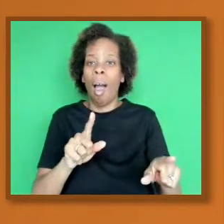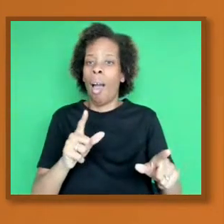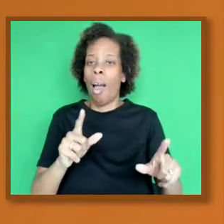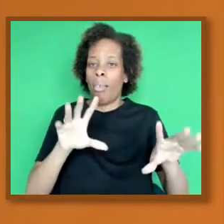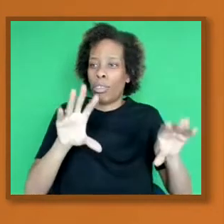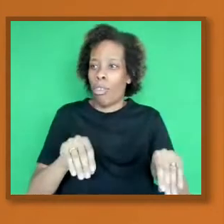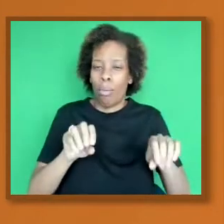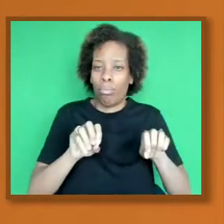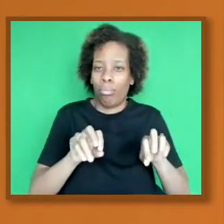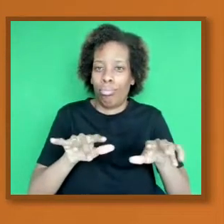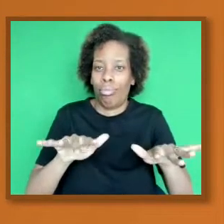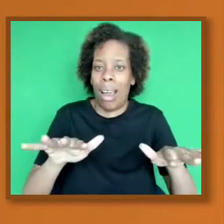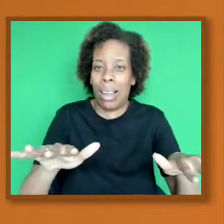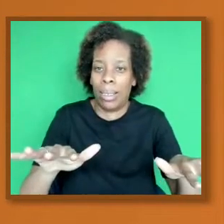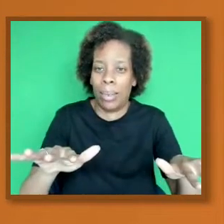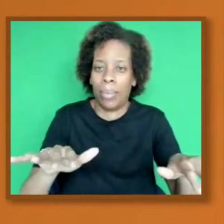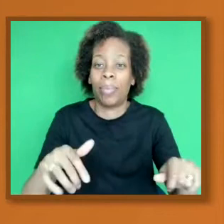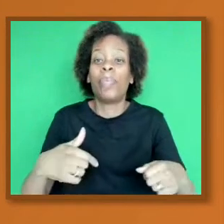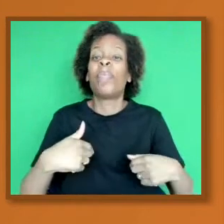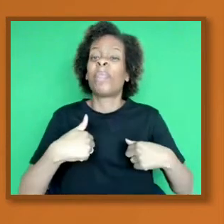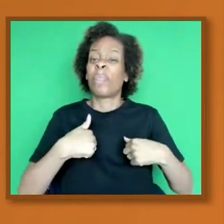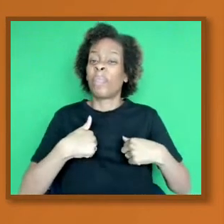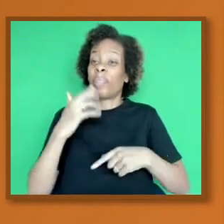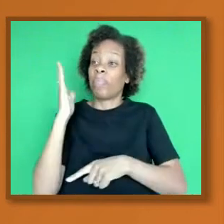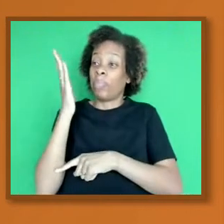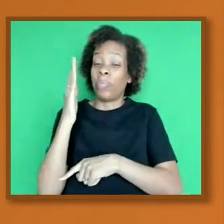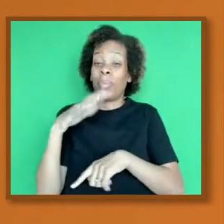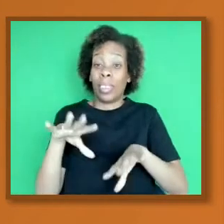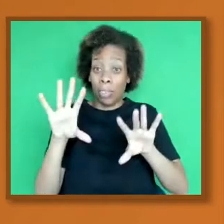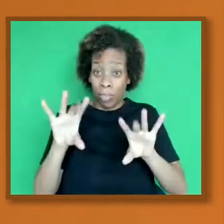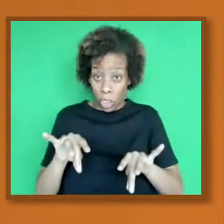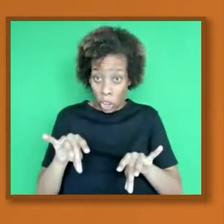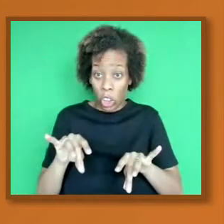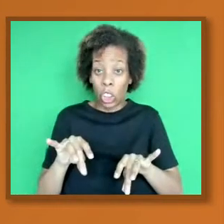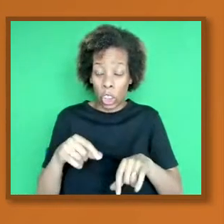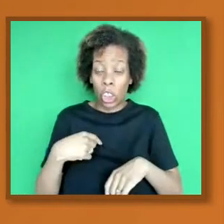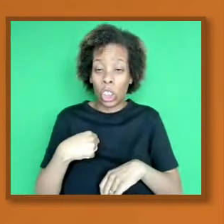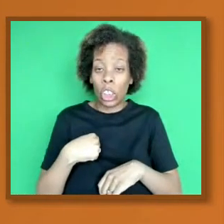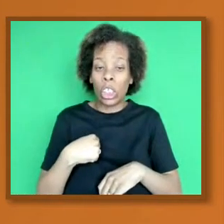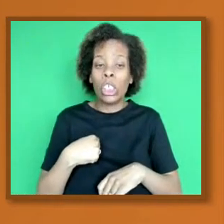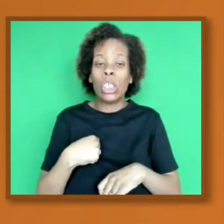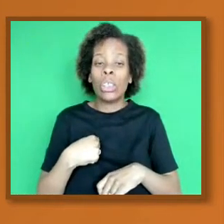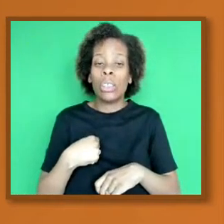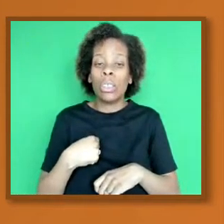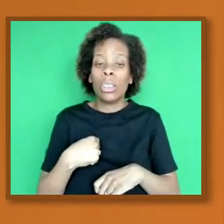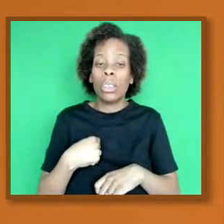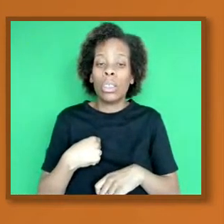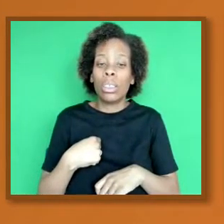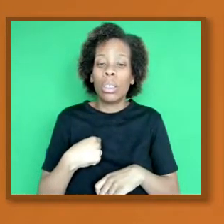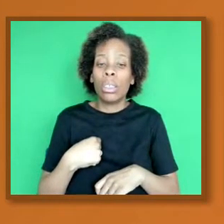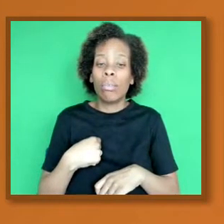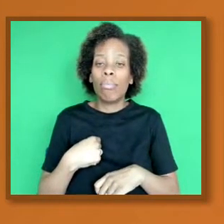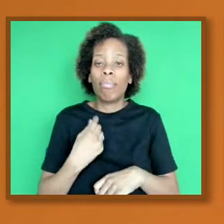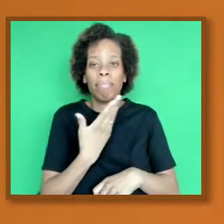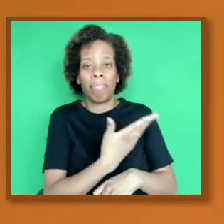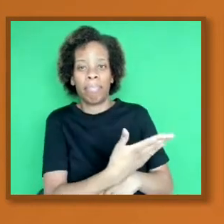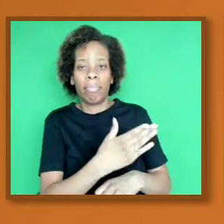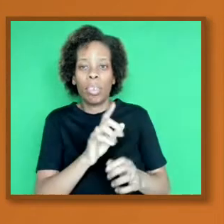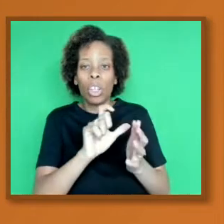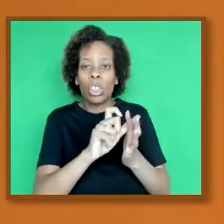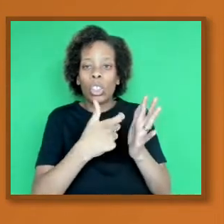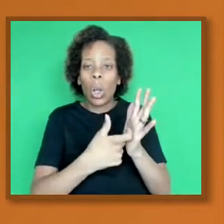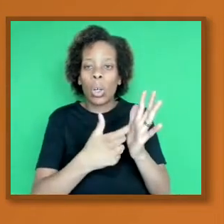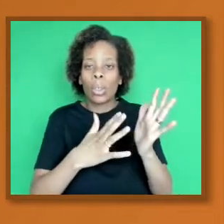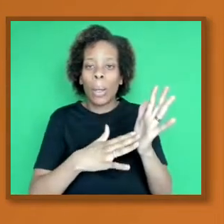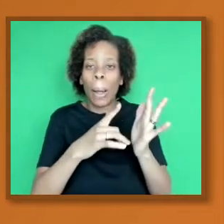and then I'm going to allow Dr. Mitchell from Imperial College to talk